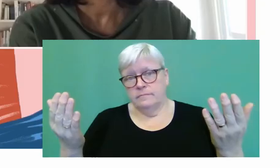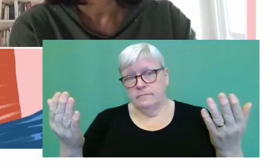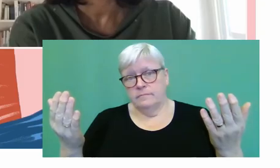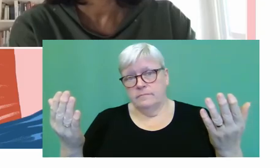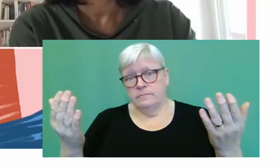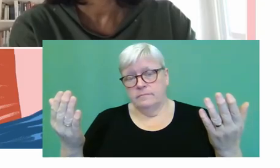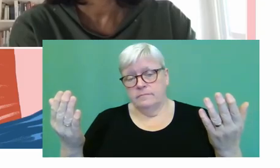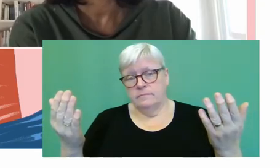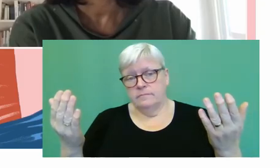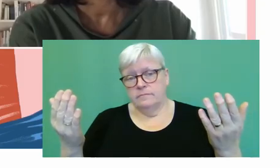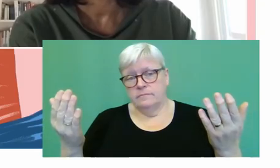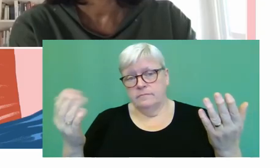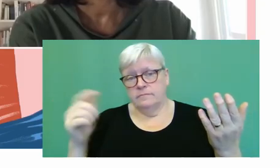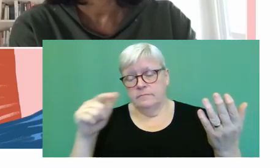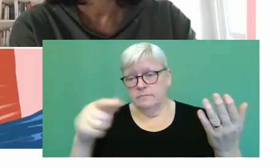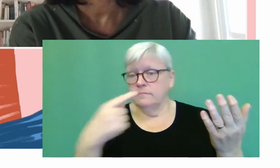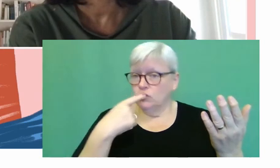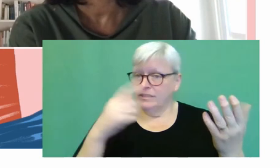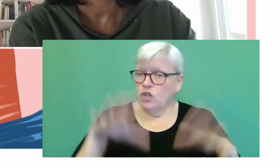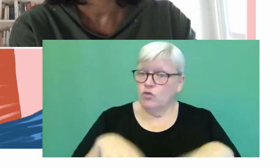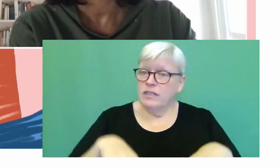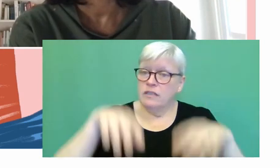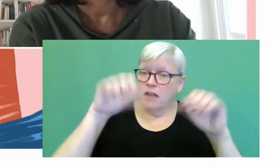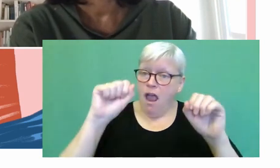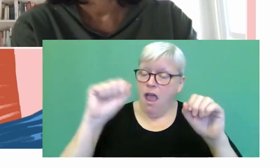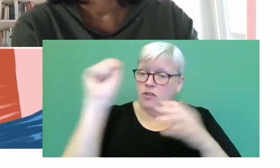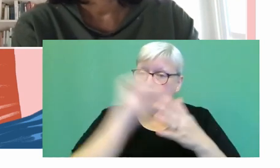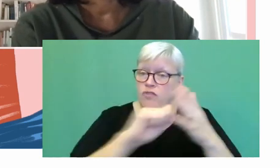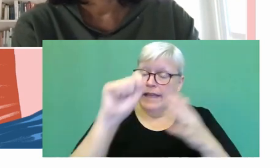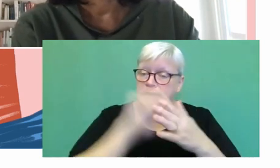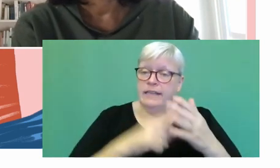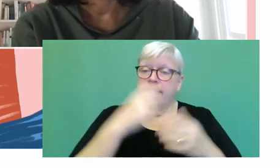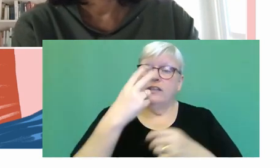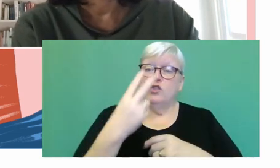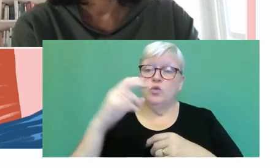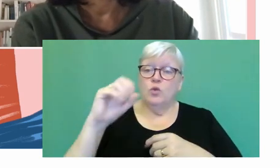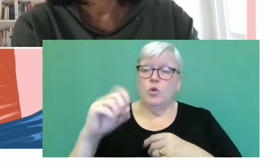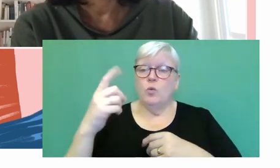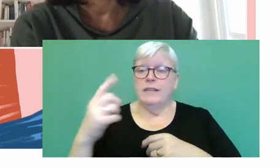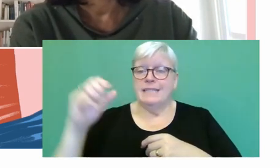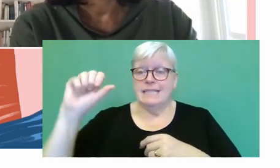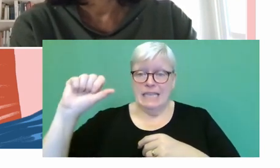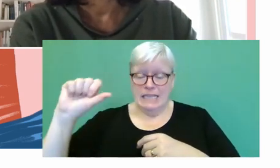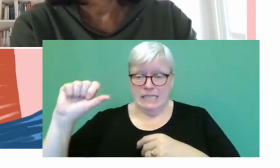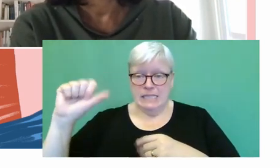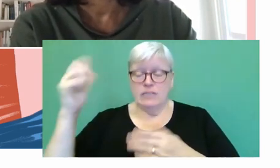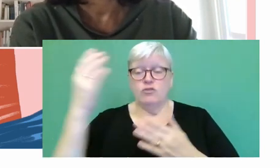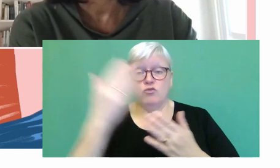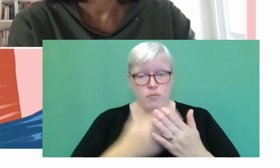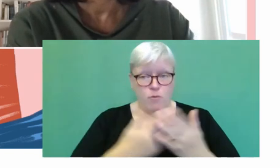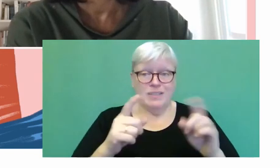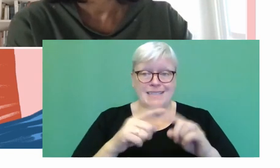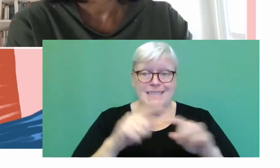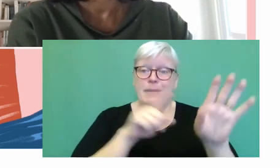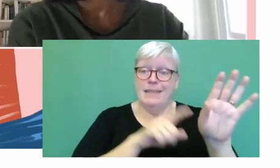And, yeah, so you say you started writing the novel in 2016, and you mentioned there was a report which came out in 2016. And,